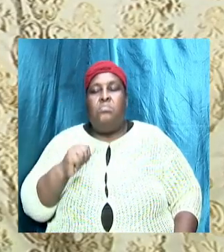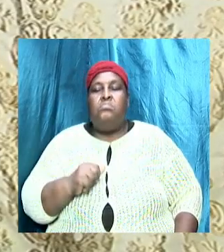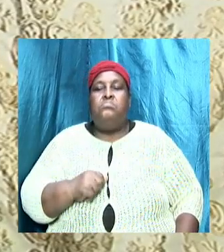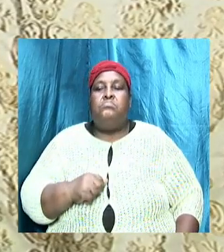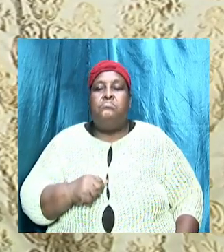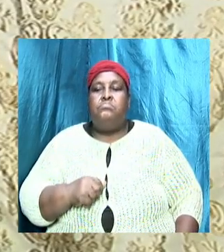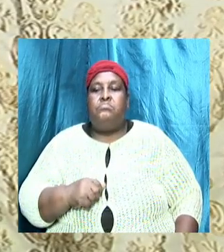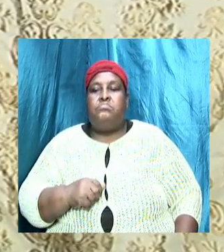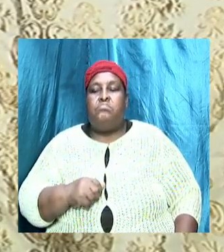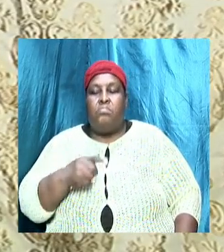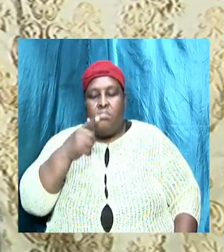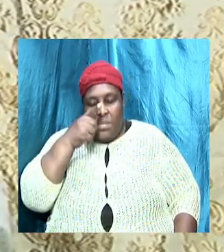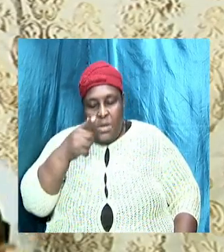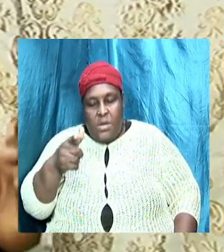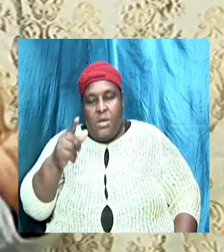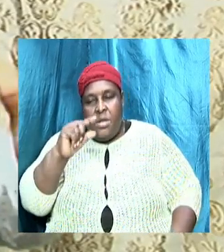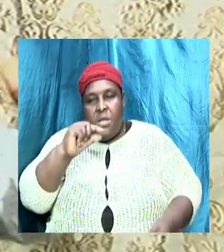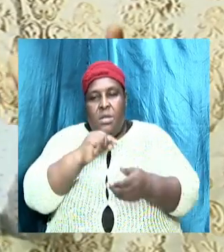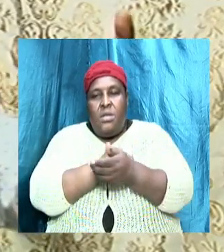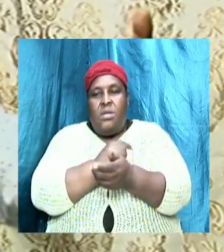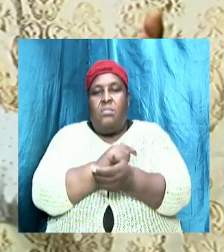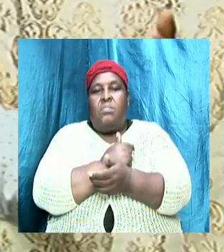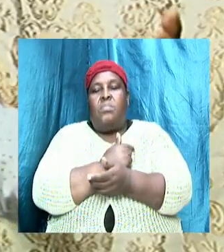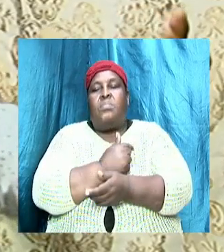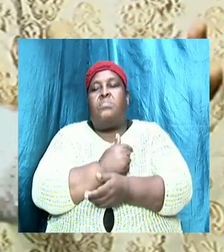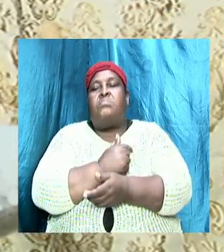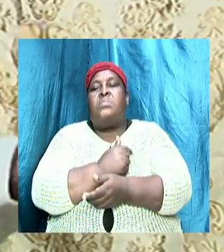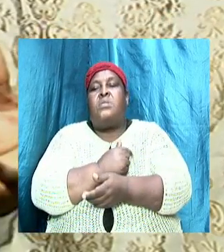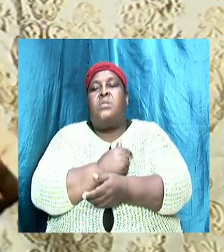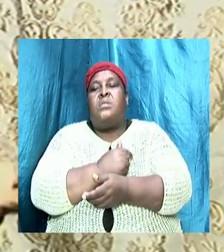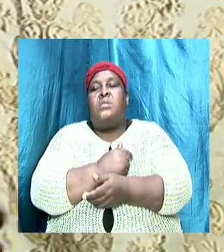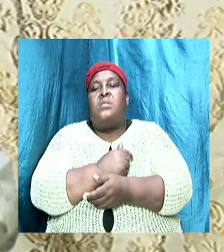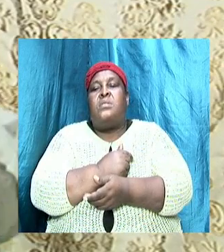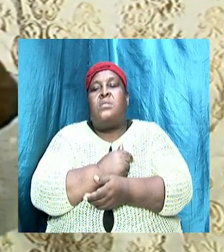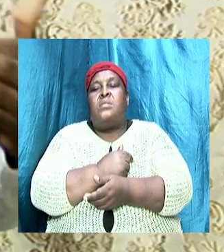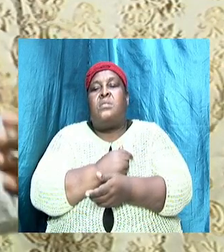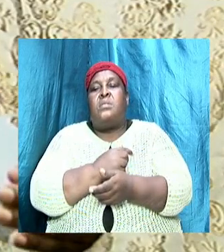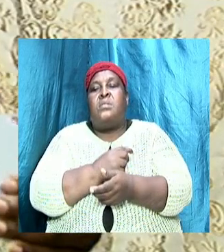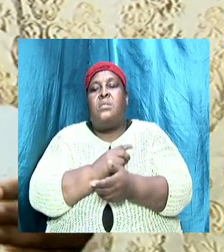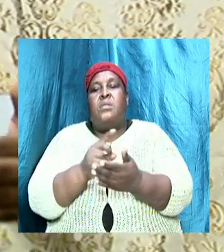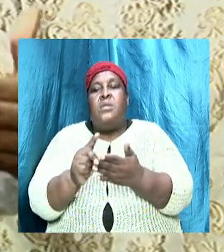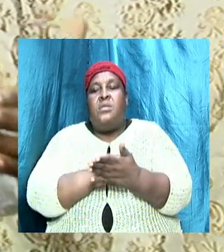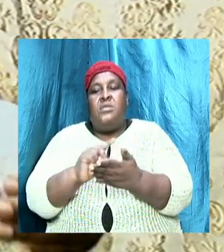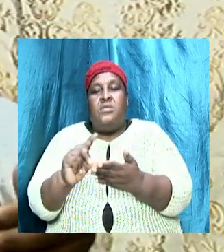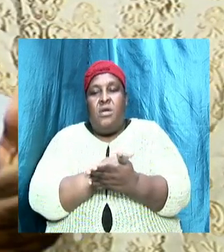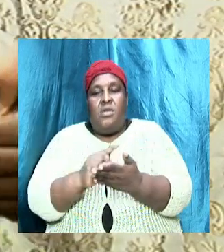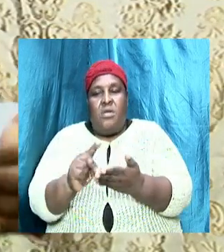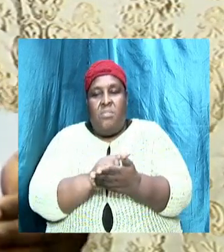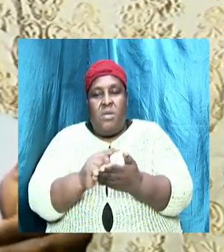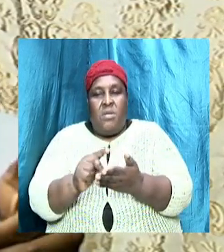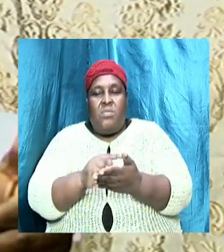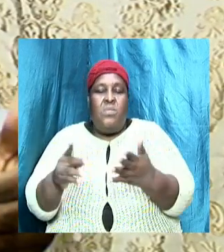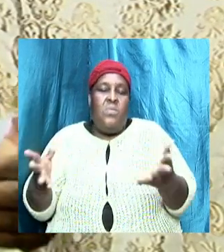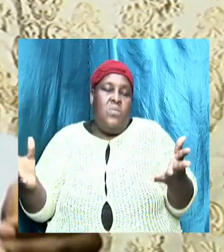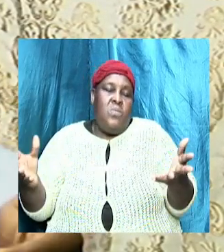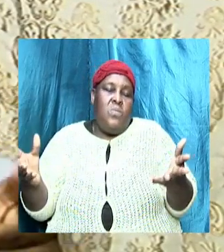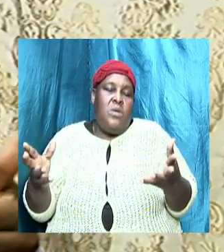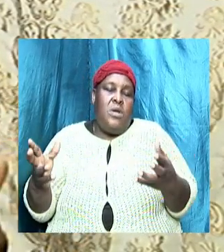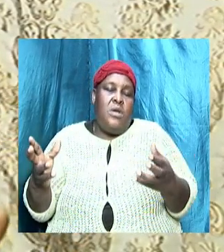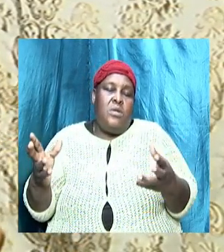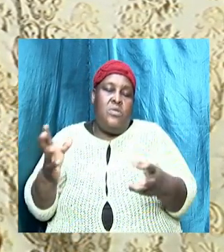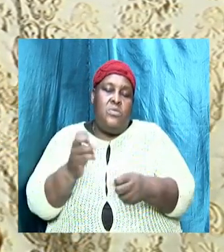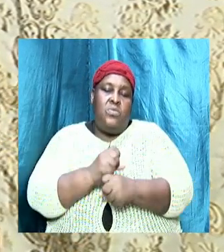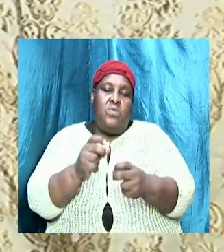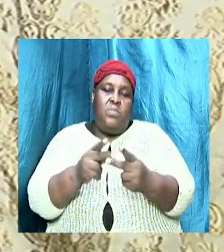we look at the gospels you know they document what took place during Jesus time